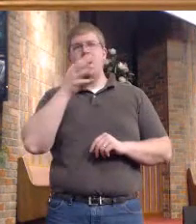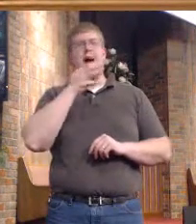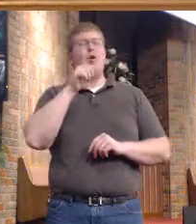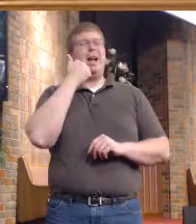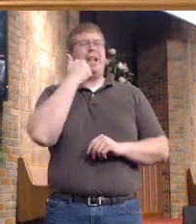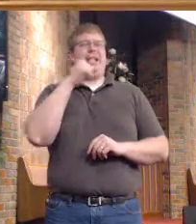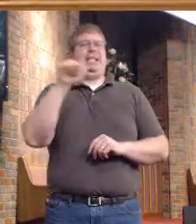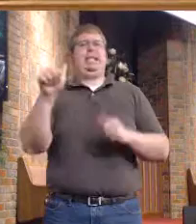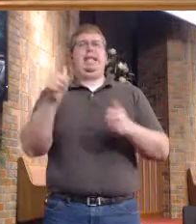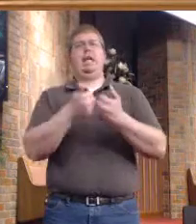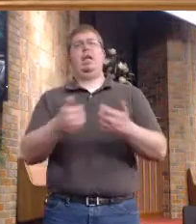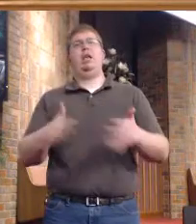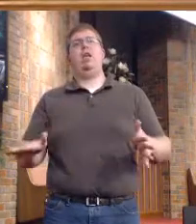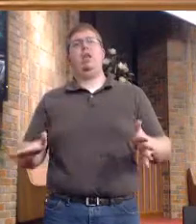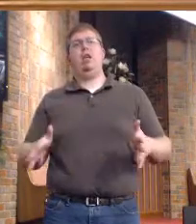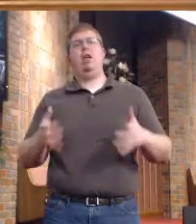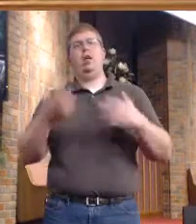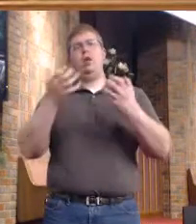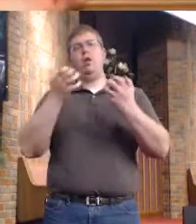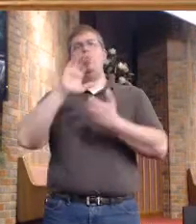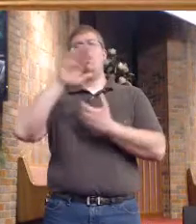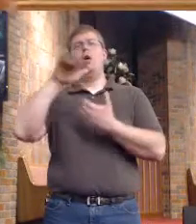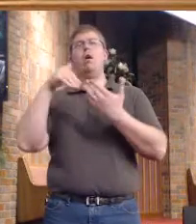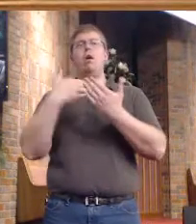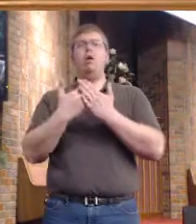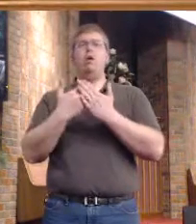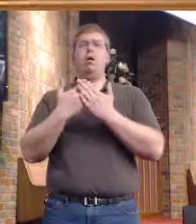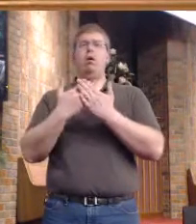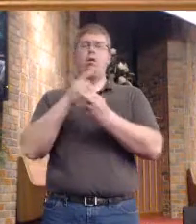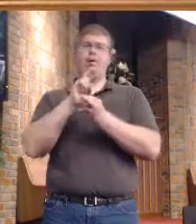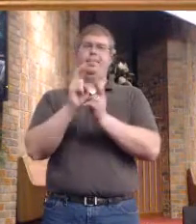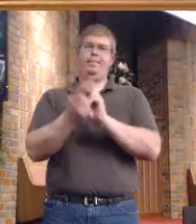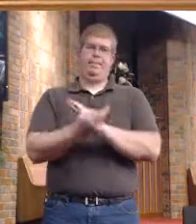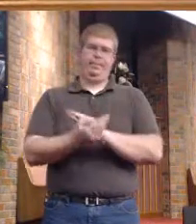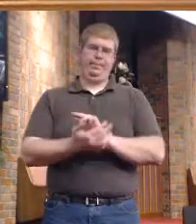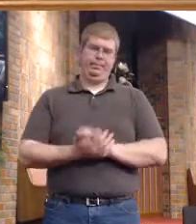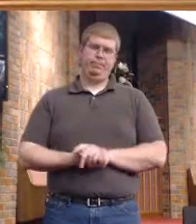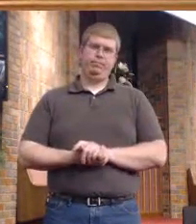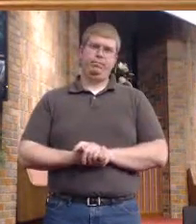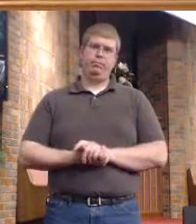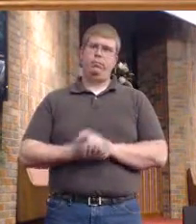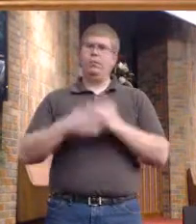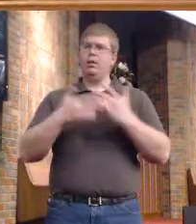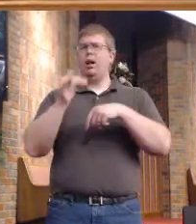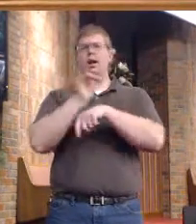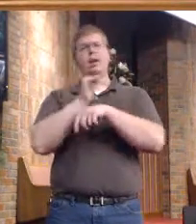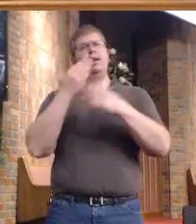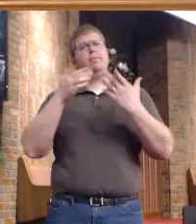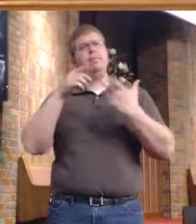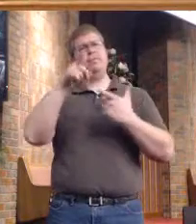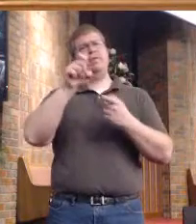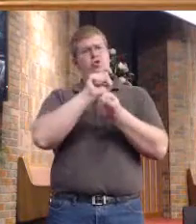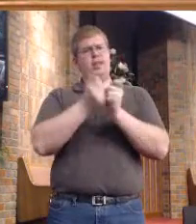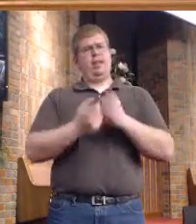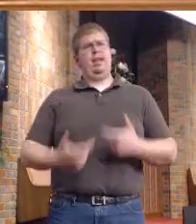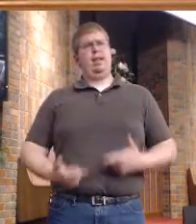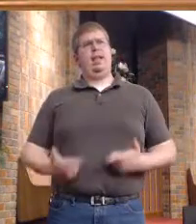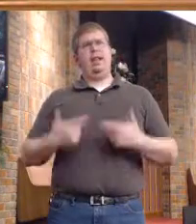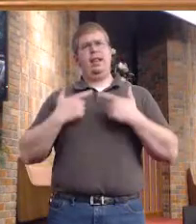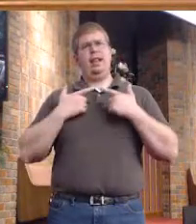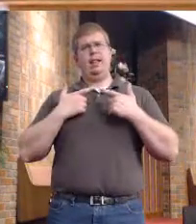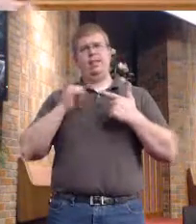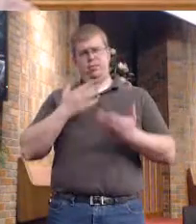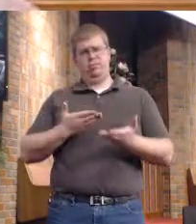all should come to repentance. It may be tonight that you need to change your life in a public way. We want to offer you that